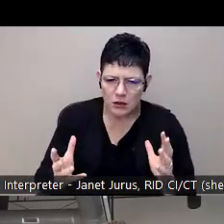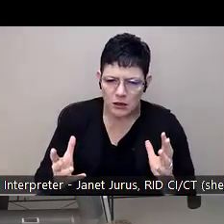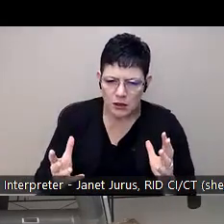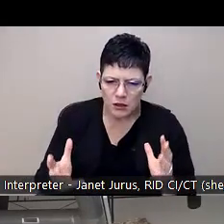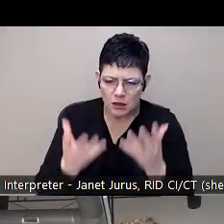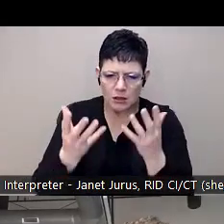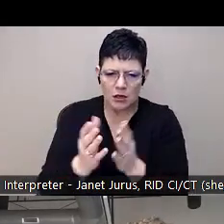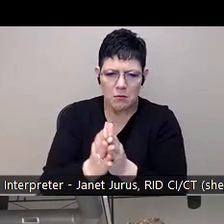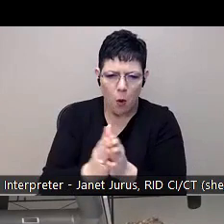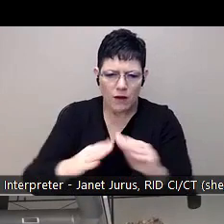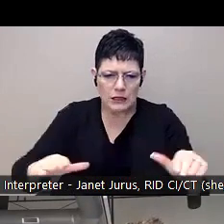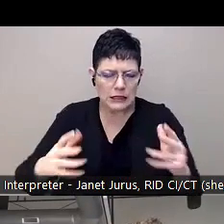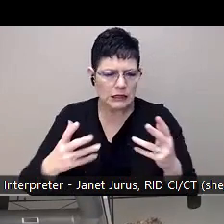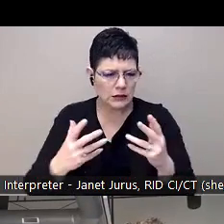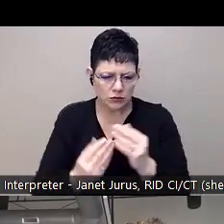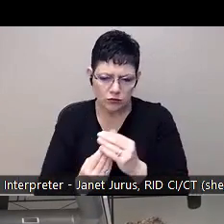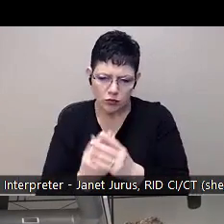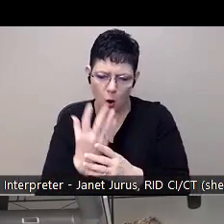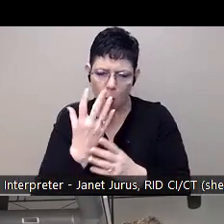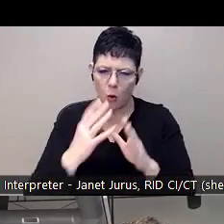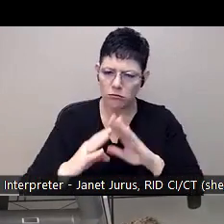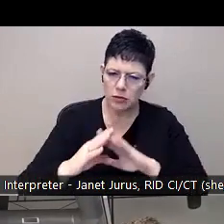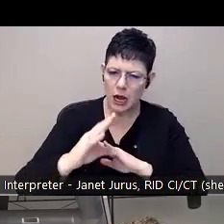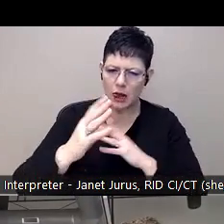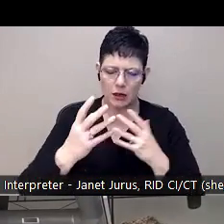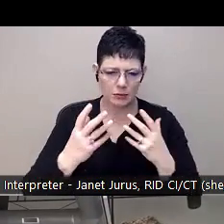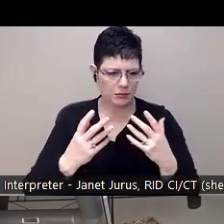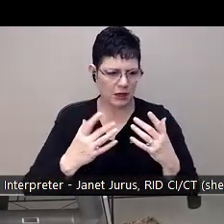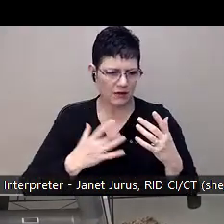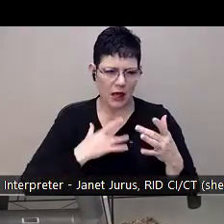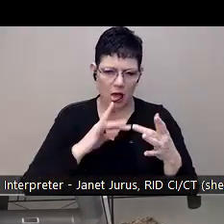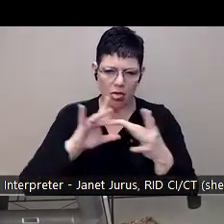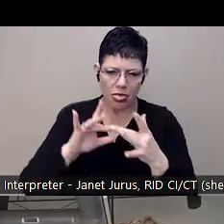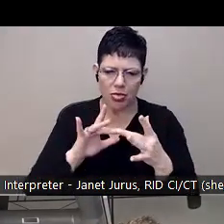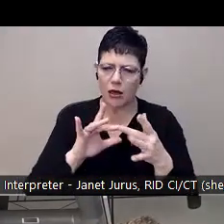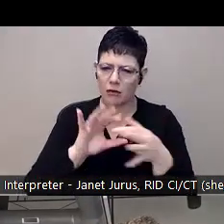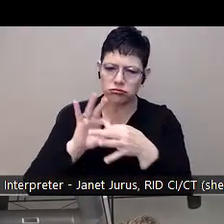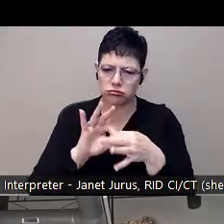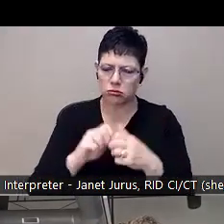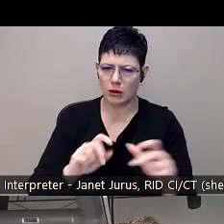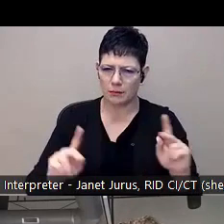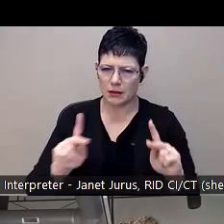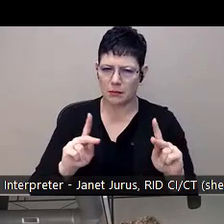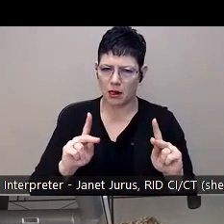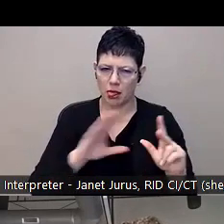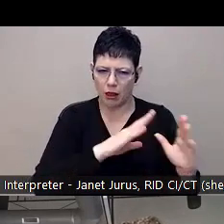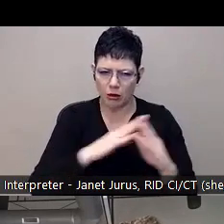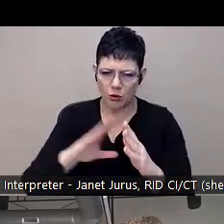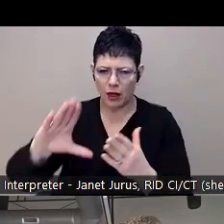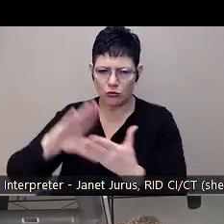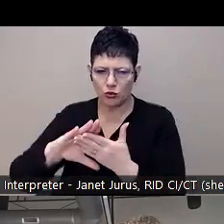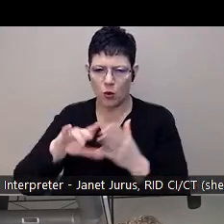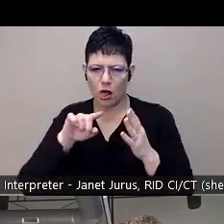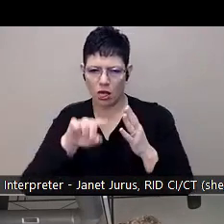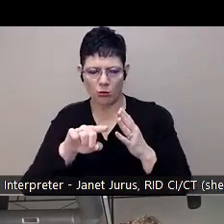about personal growth and making a difference in the community and in their school. Um, so yeah, those were our, our statistics for